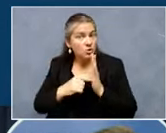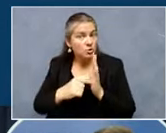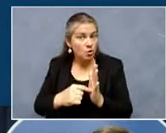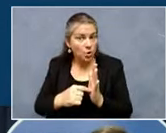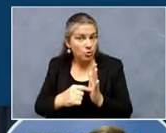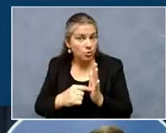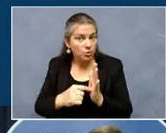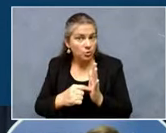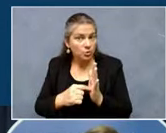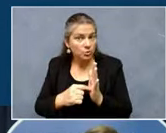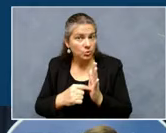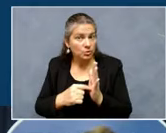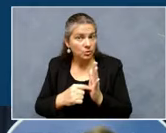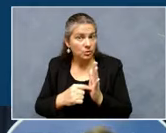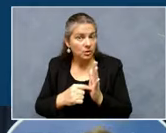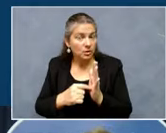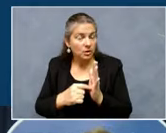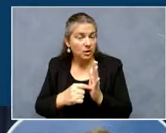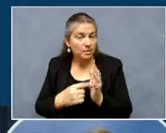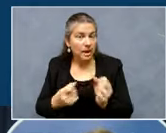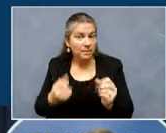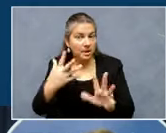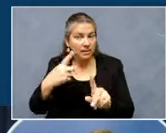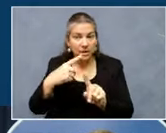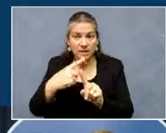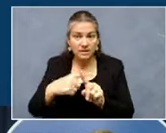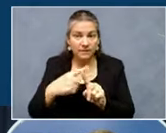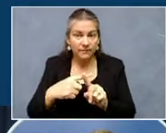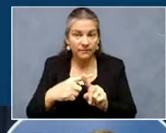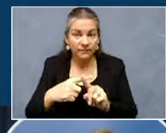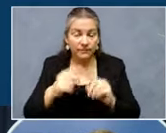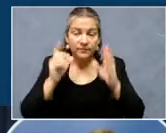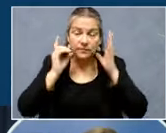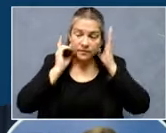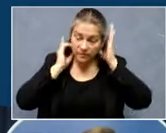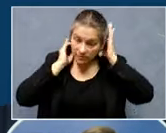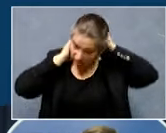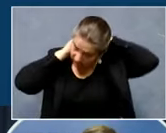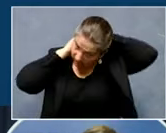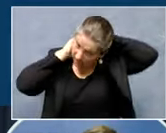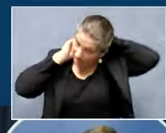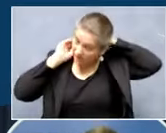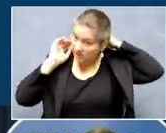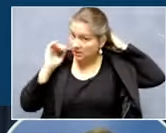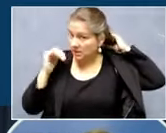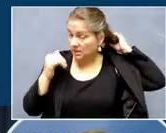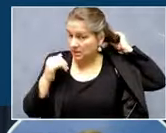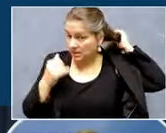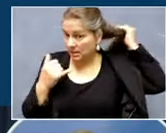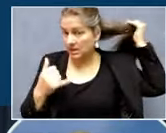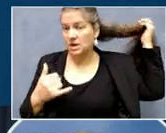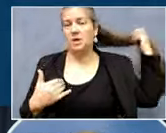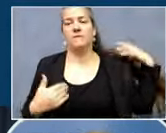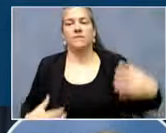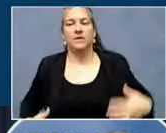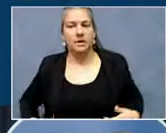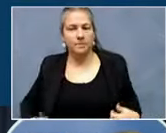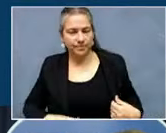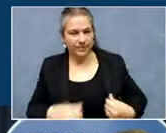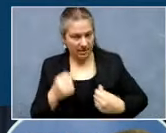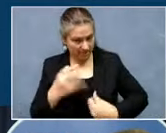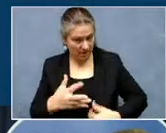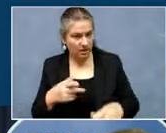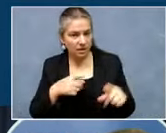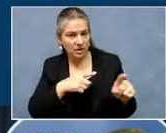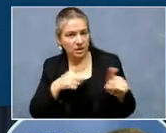lagging indicator, though our cases are now reported closer in time than